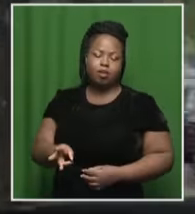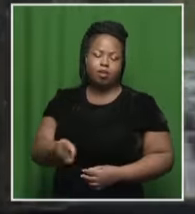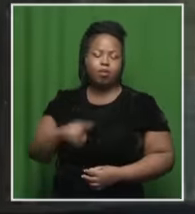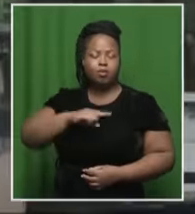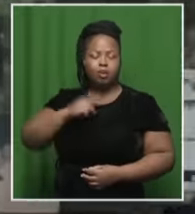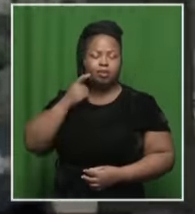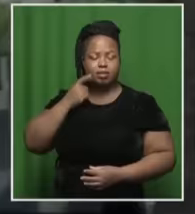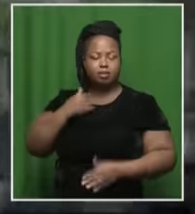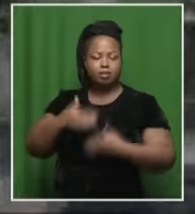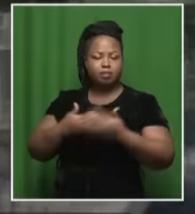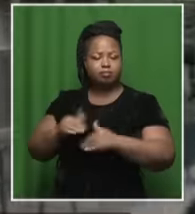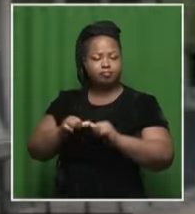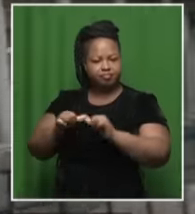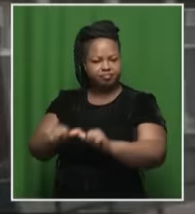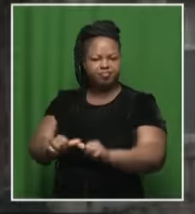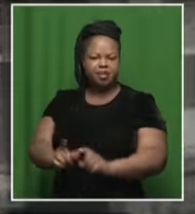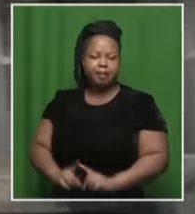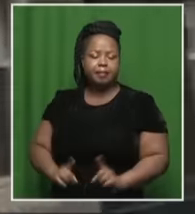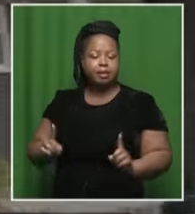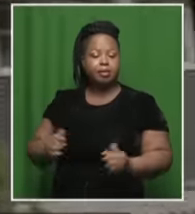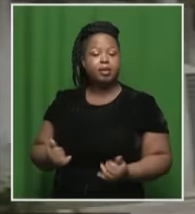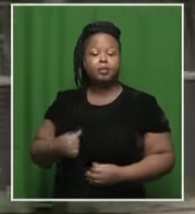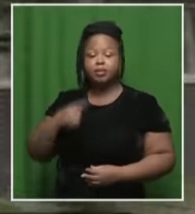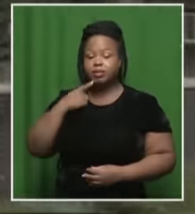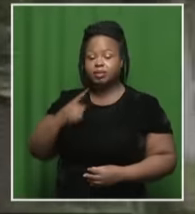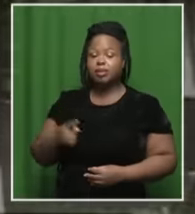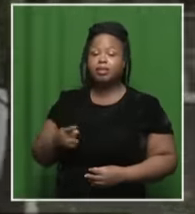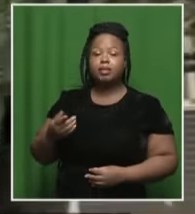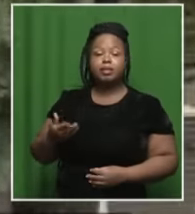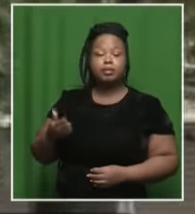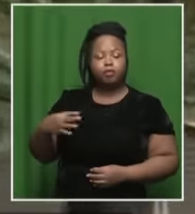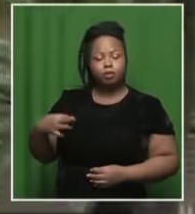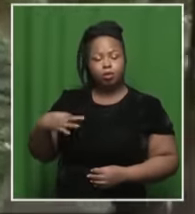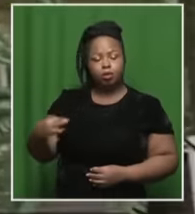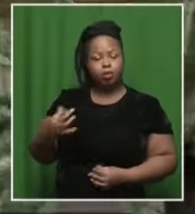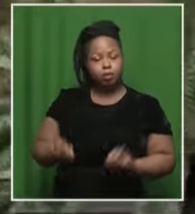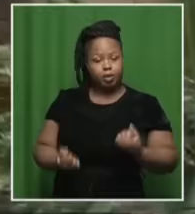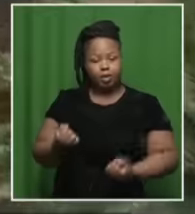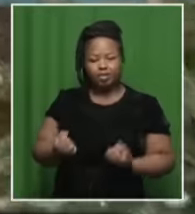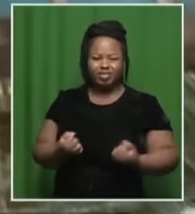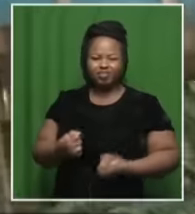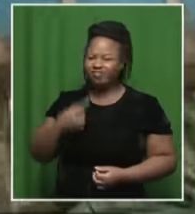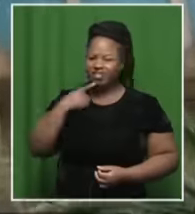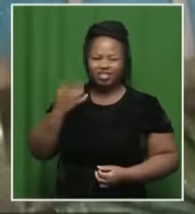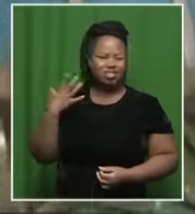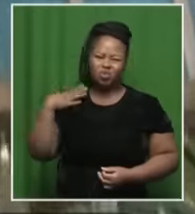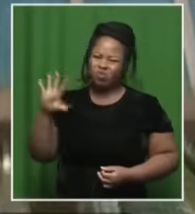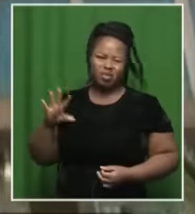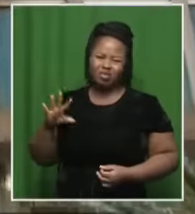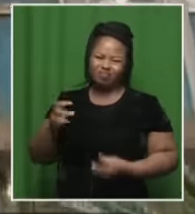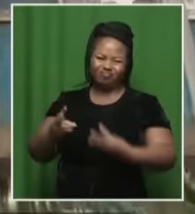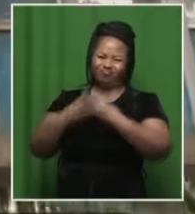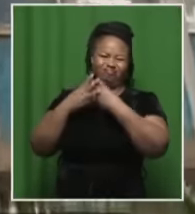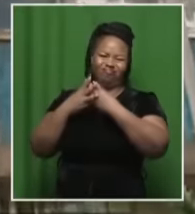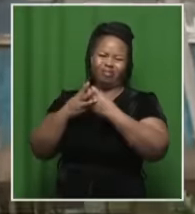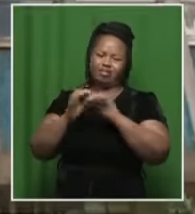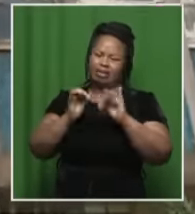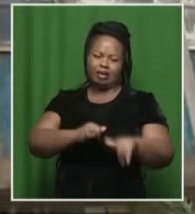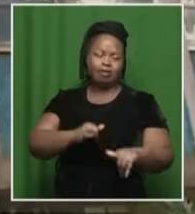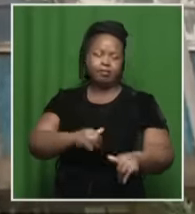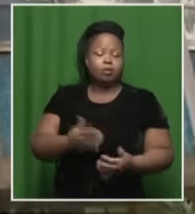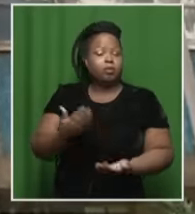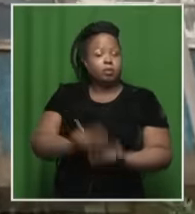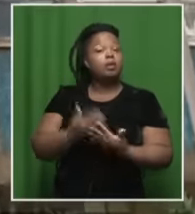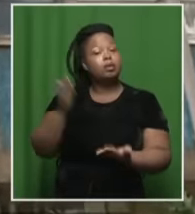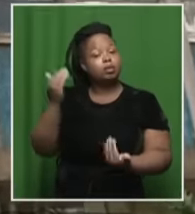matter can be enrolled. We understand from her court application that she wouldn't want to stay in custody. So we can expect